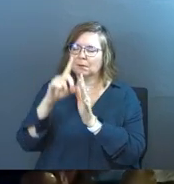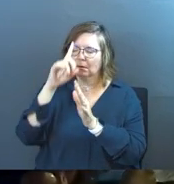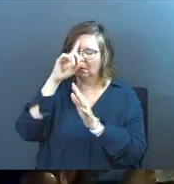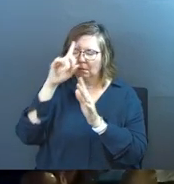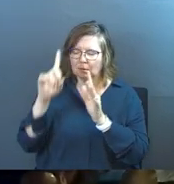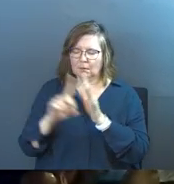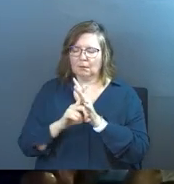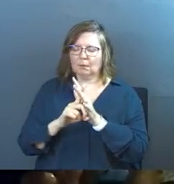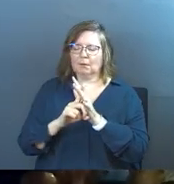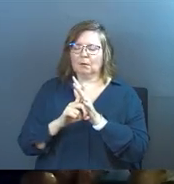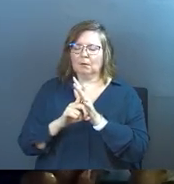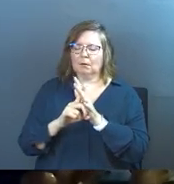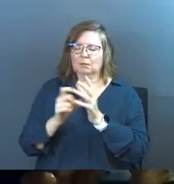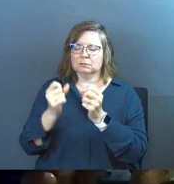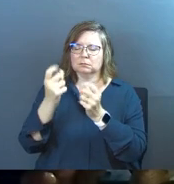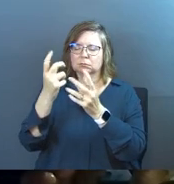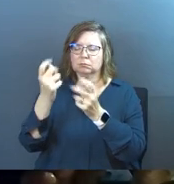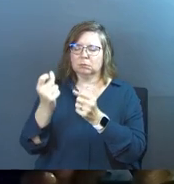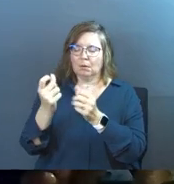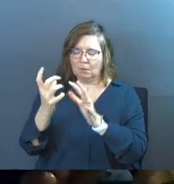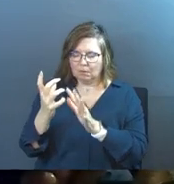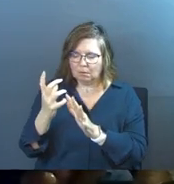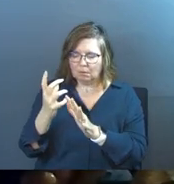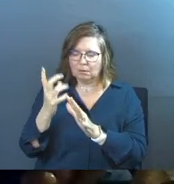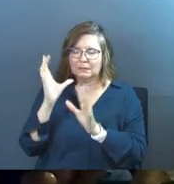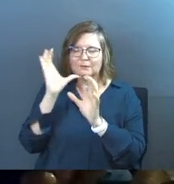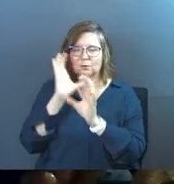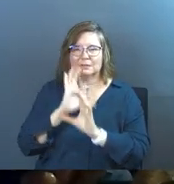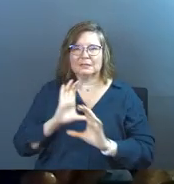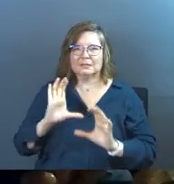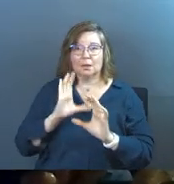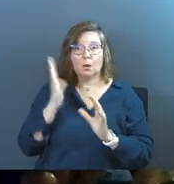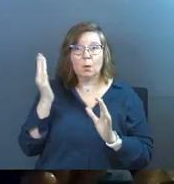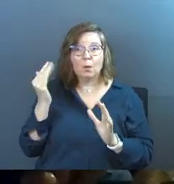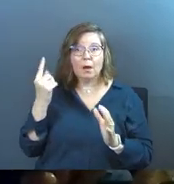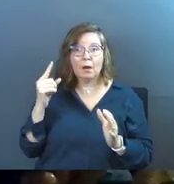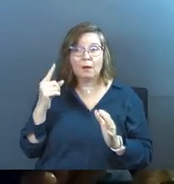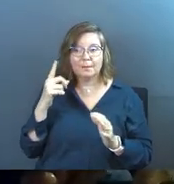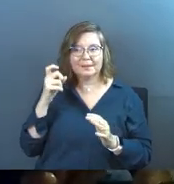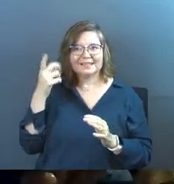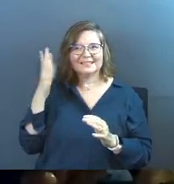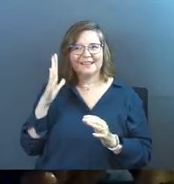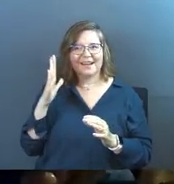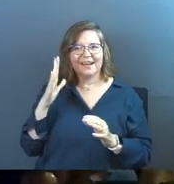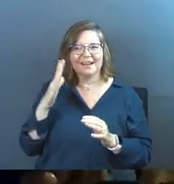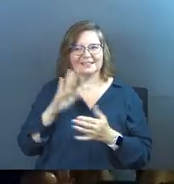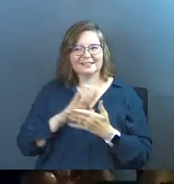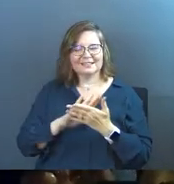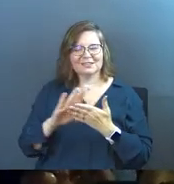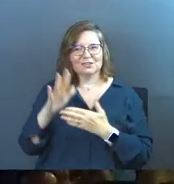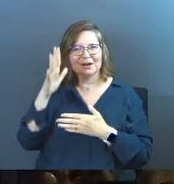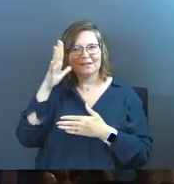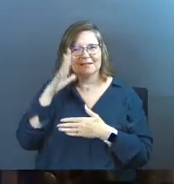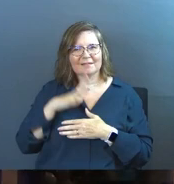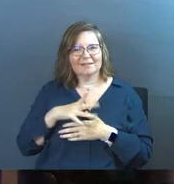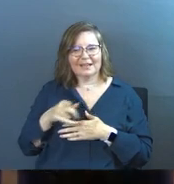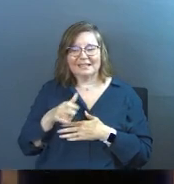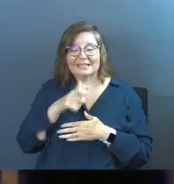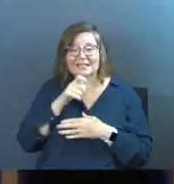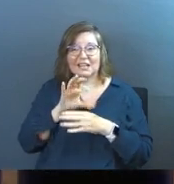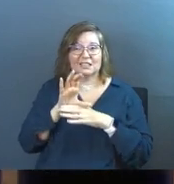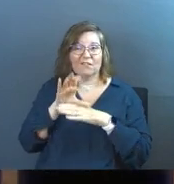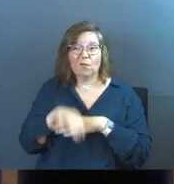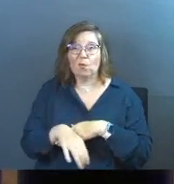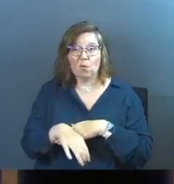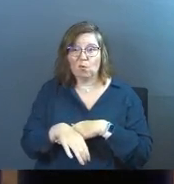By those who wait. By those who seek. Why? Because God's a gentleman. And he doesn't